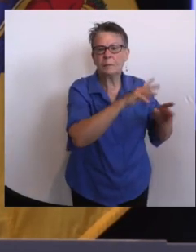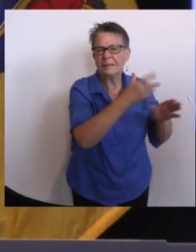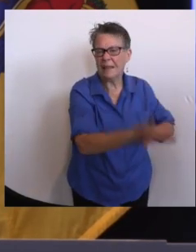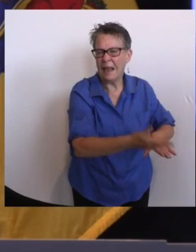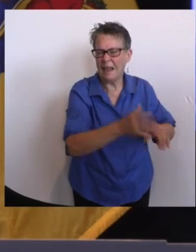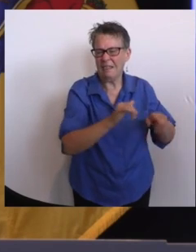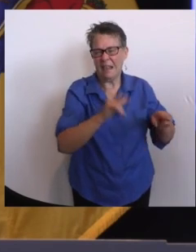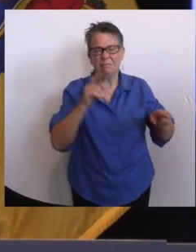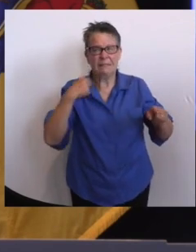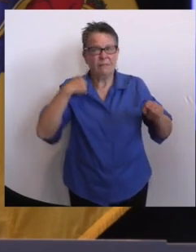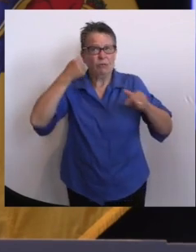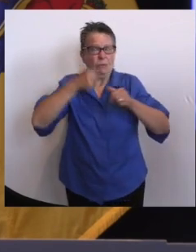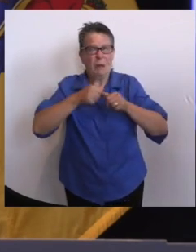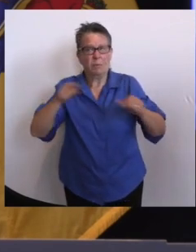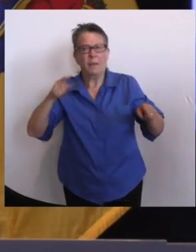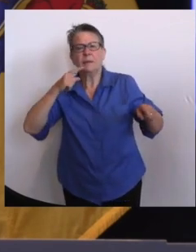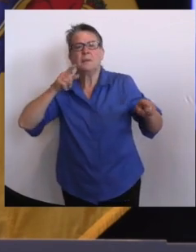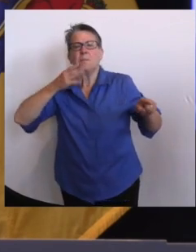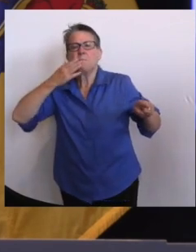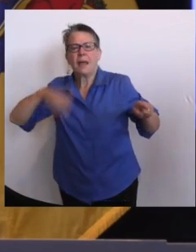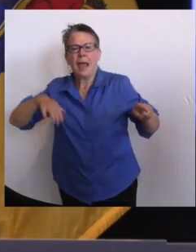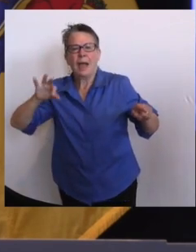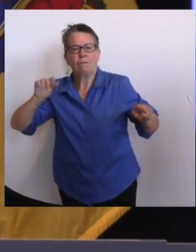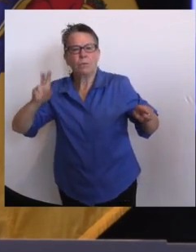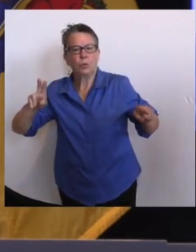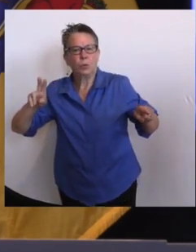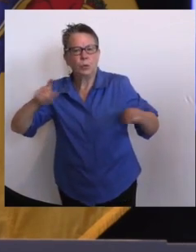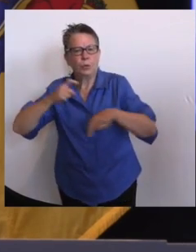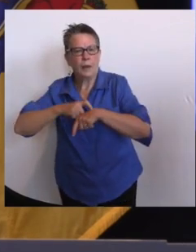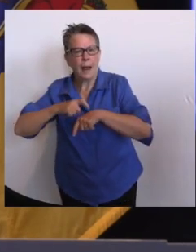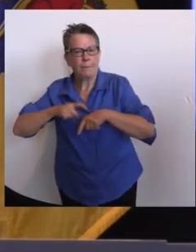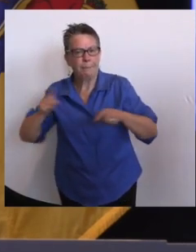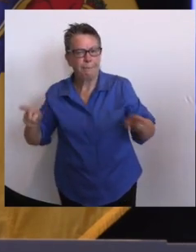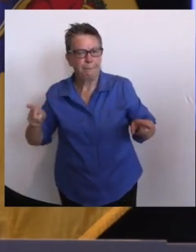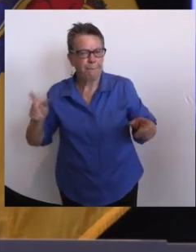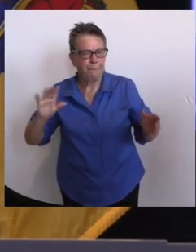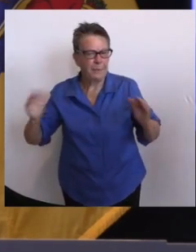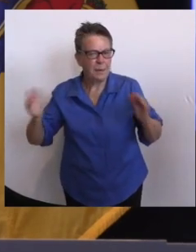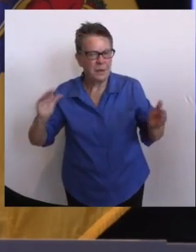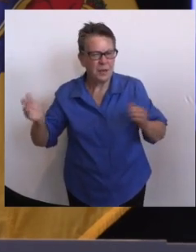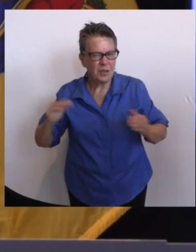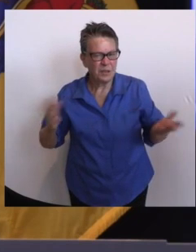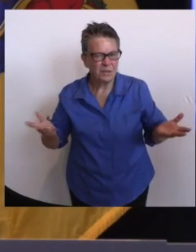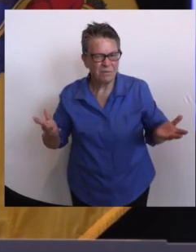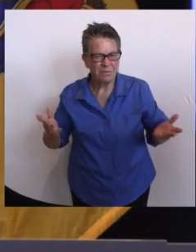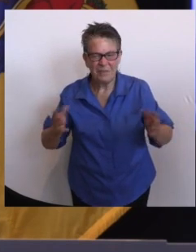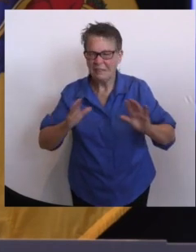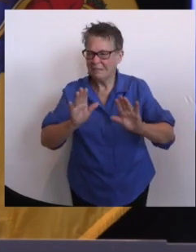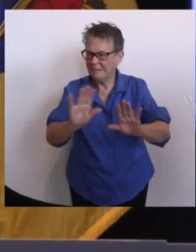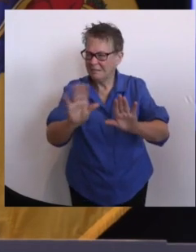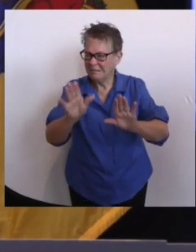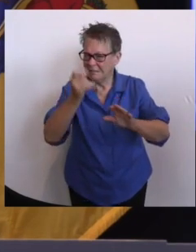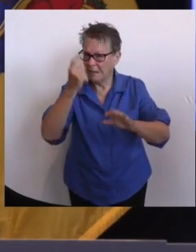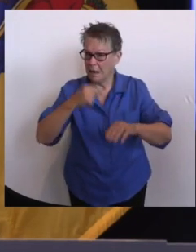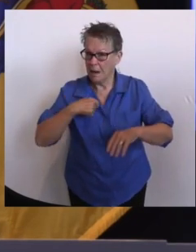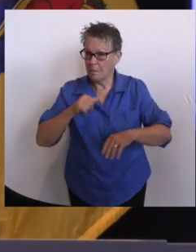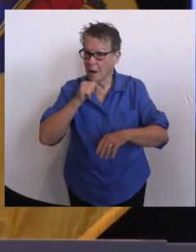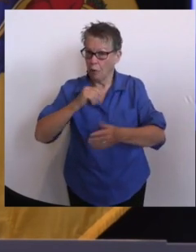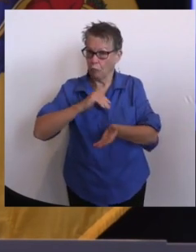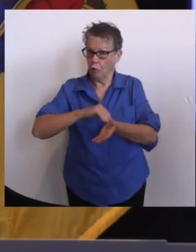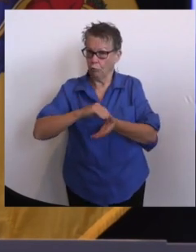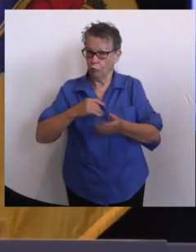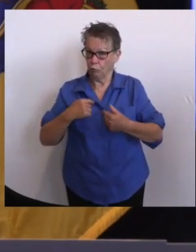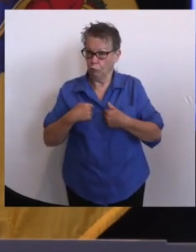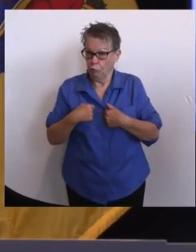expert. It's easy to say this will be eventually manageable, but the distance between today and that and the complexities